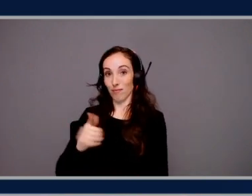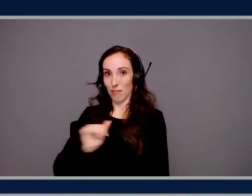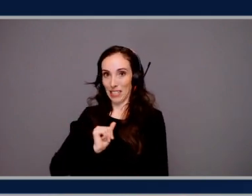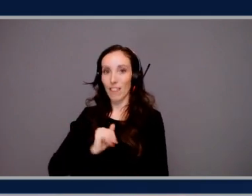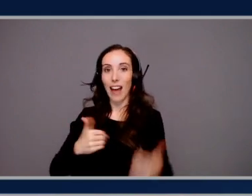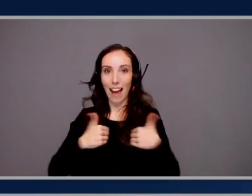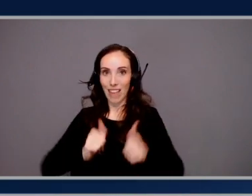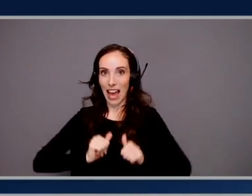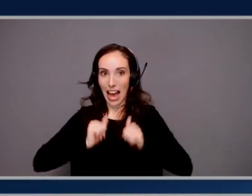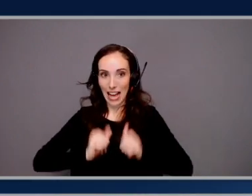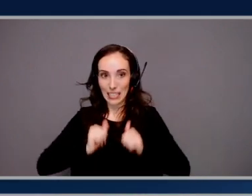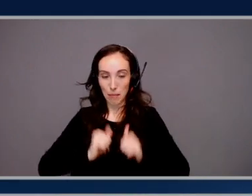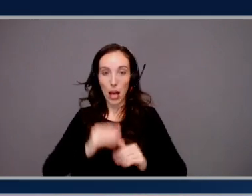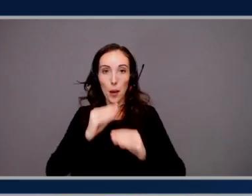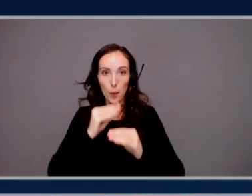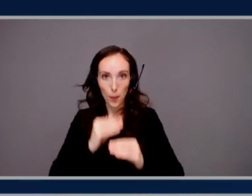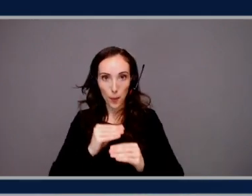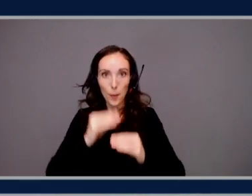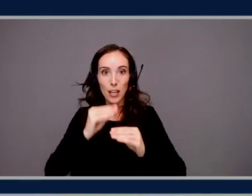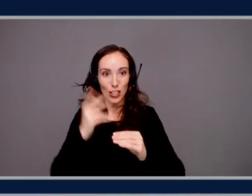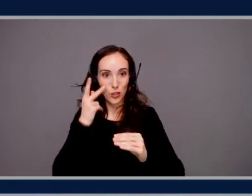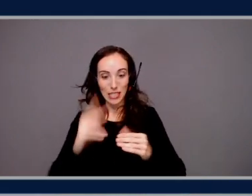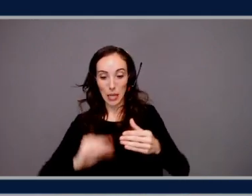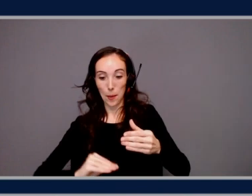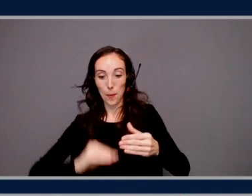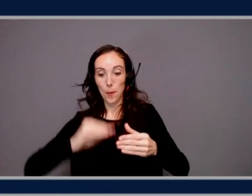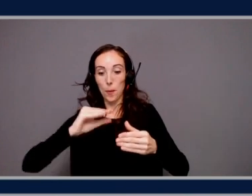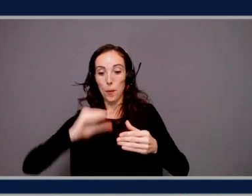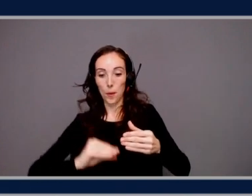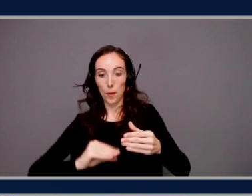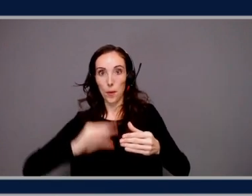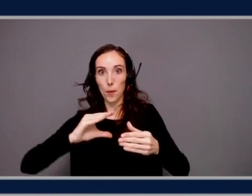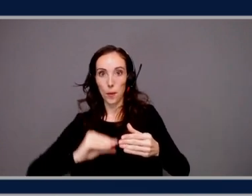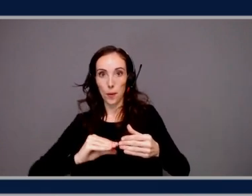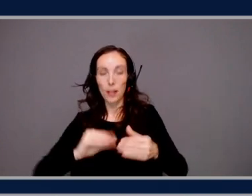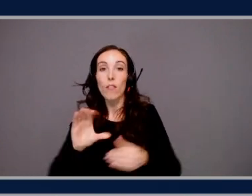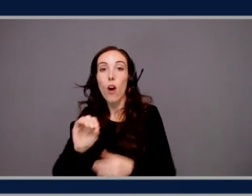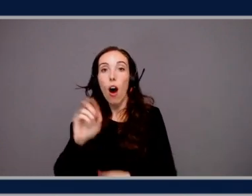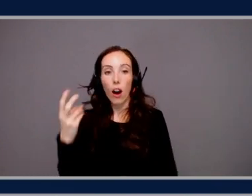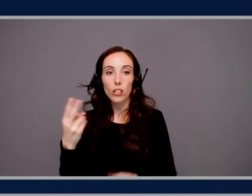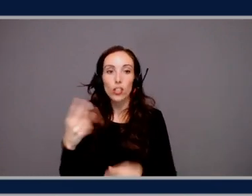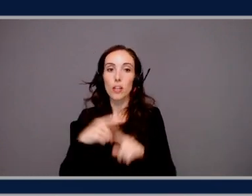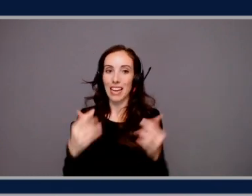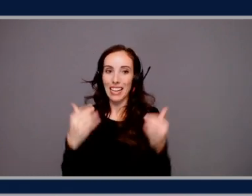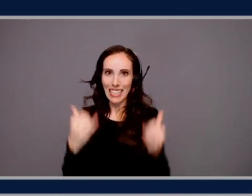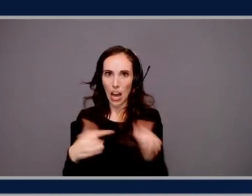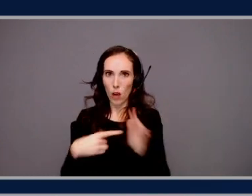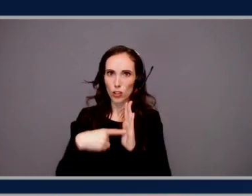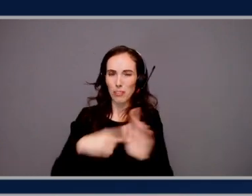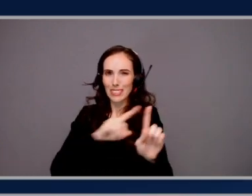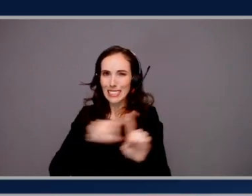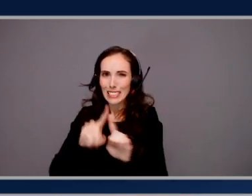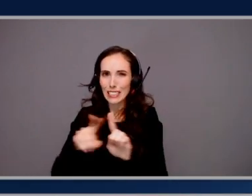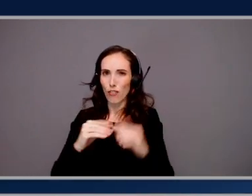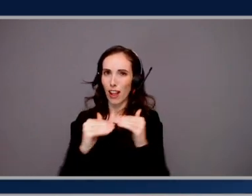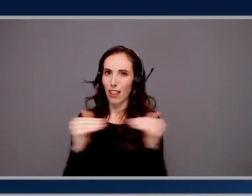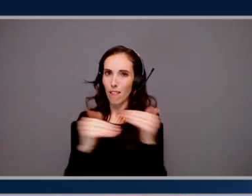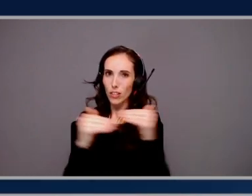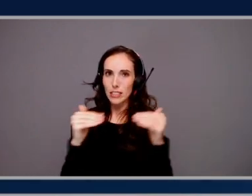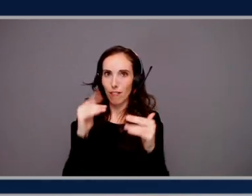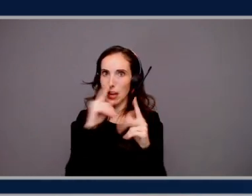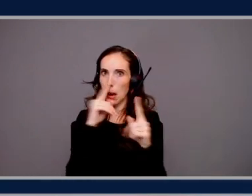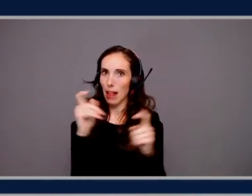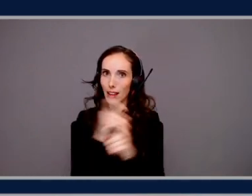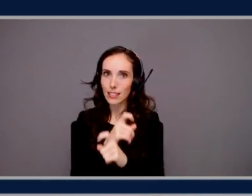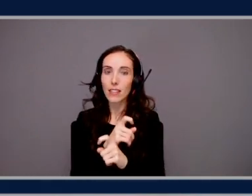thing. You see a ball go up, a ball no go up, oxygen count is low. But it's taking it to multiple orders of magnitude and complexity. That